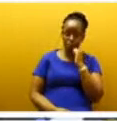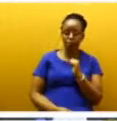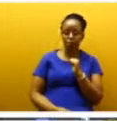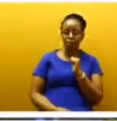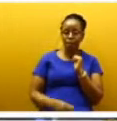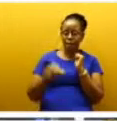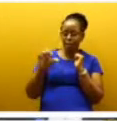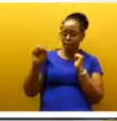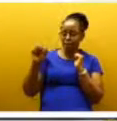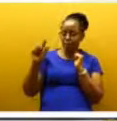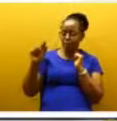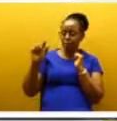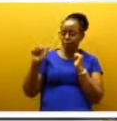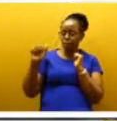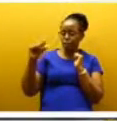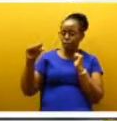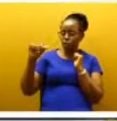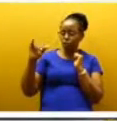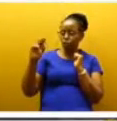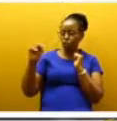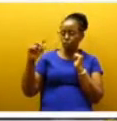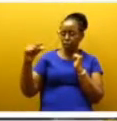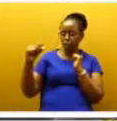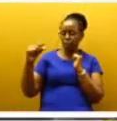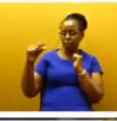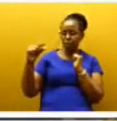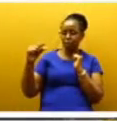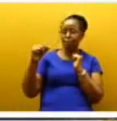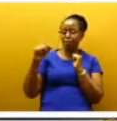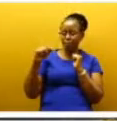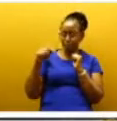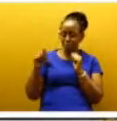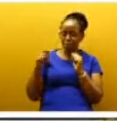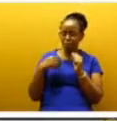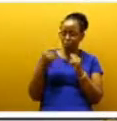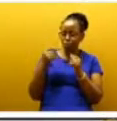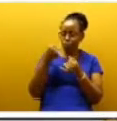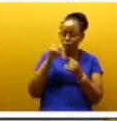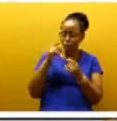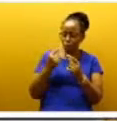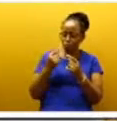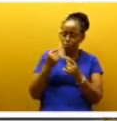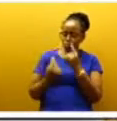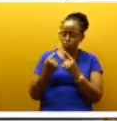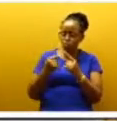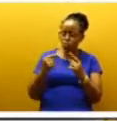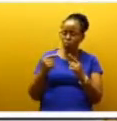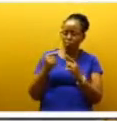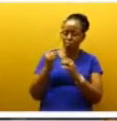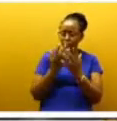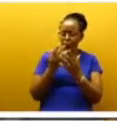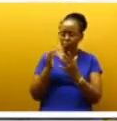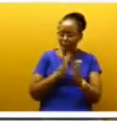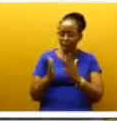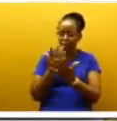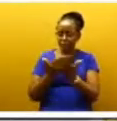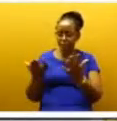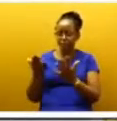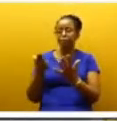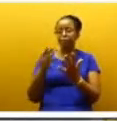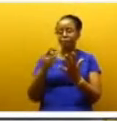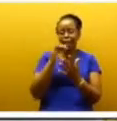Staging is admitted, even by IEBC, so it does not lie in the mouth of counsel,